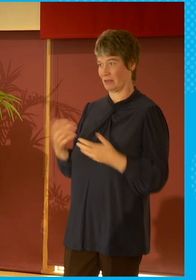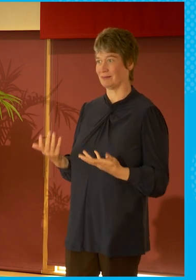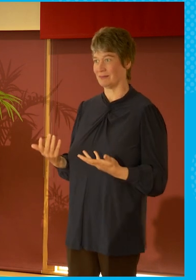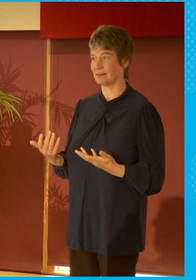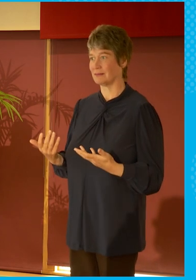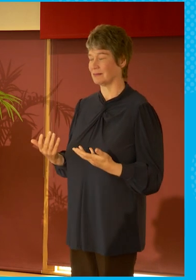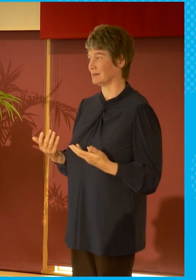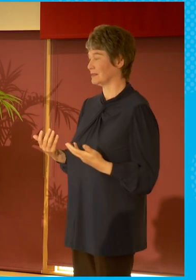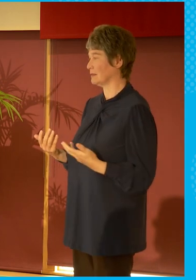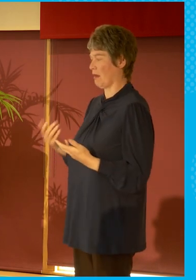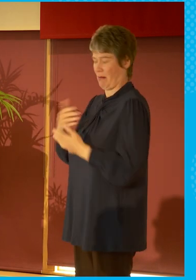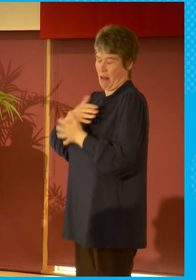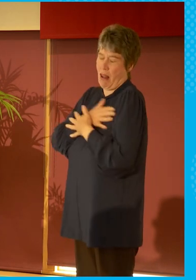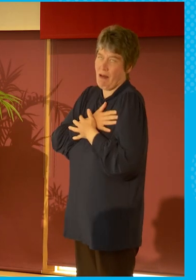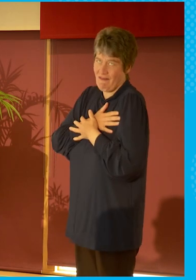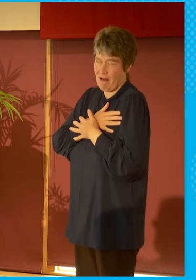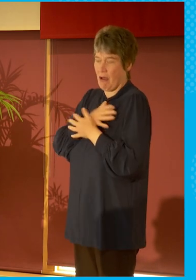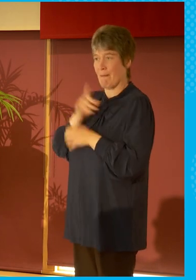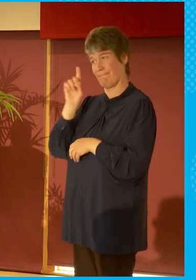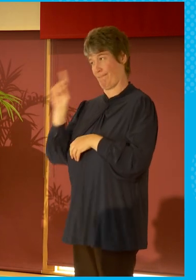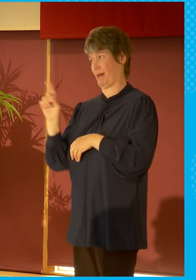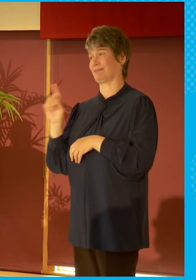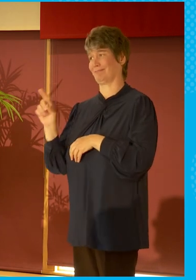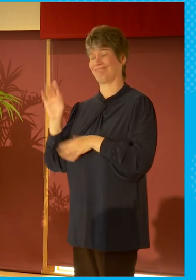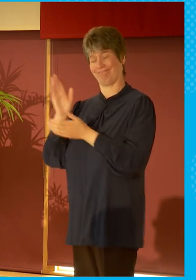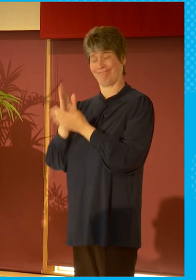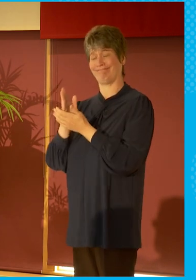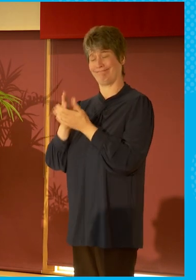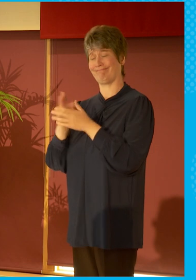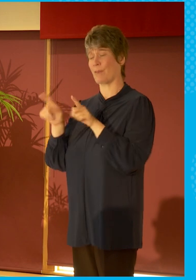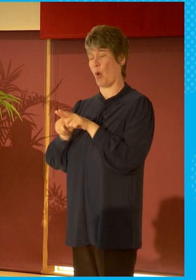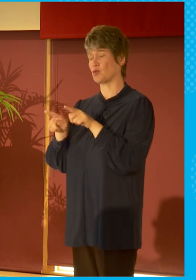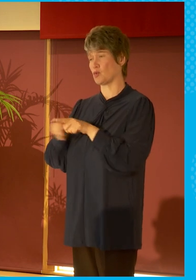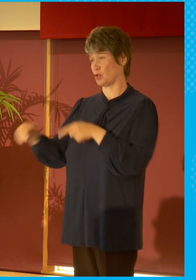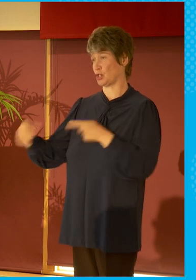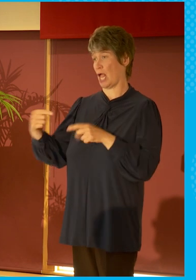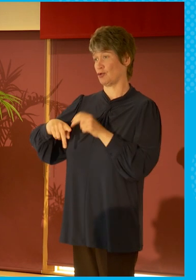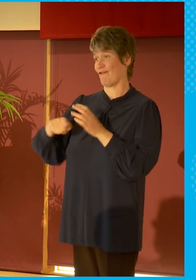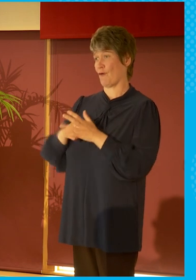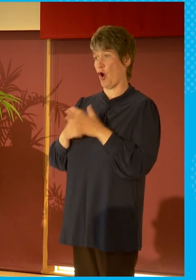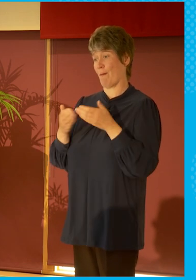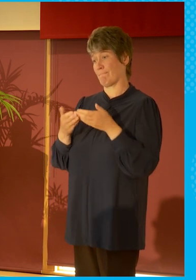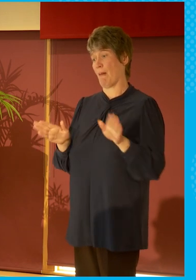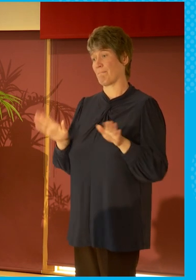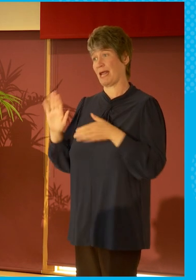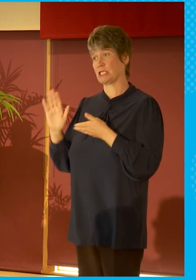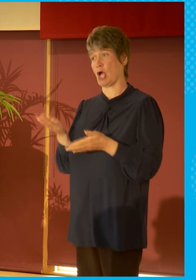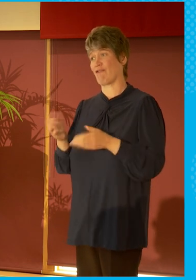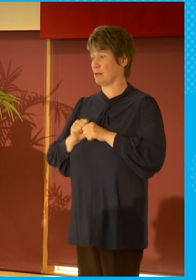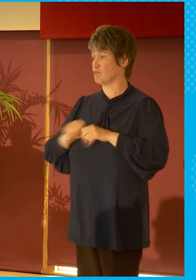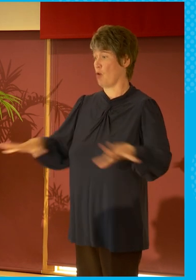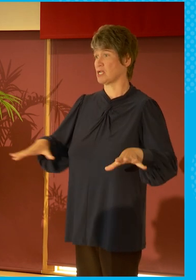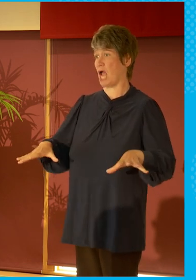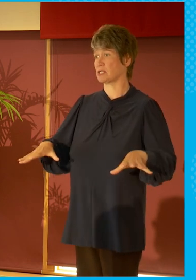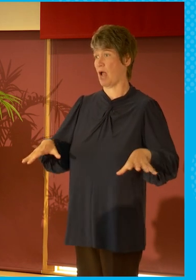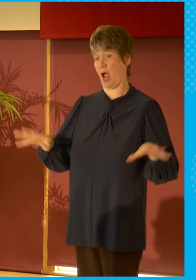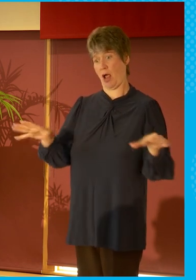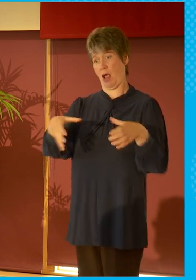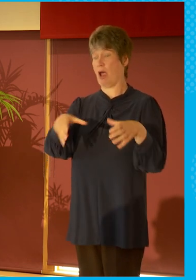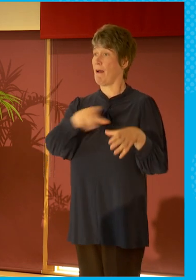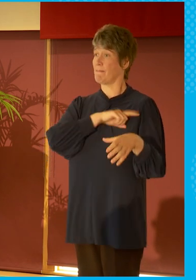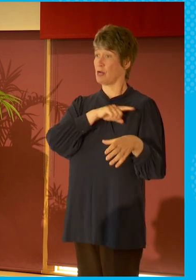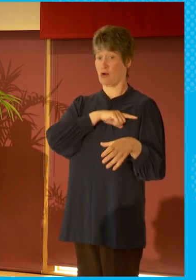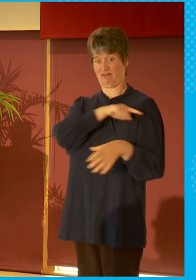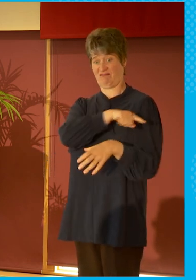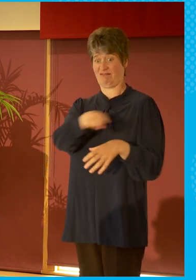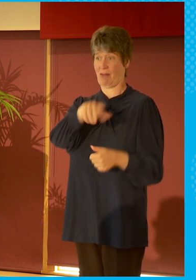we love to binge, but that's a challenge also for public service broadcasting because public service broadcasters are the main